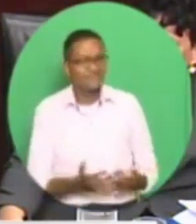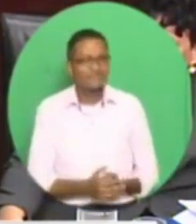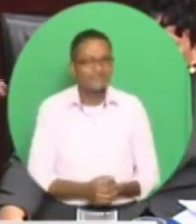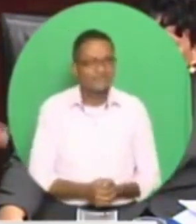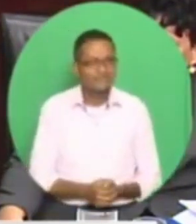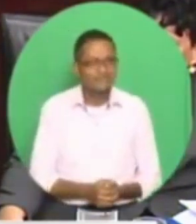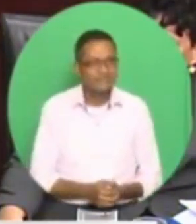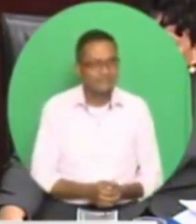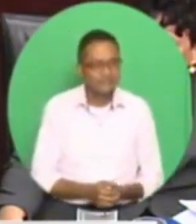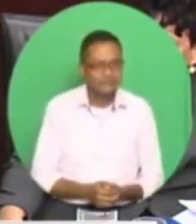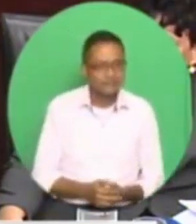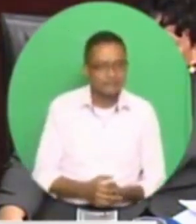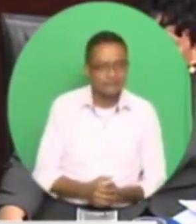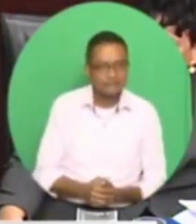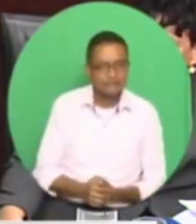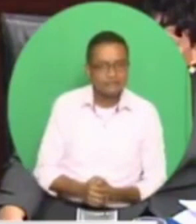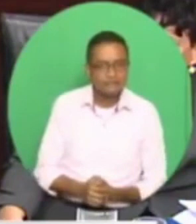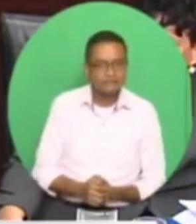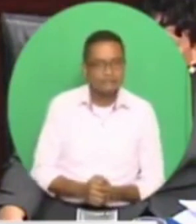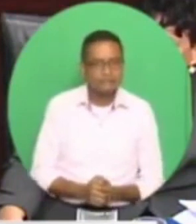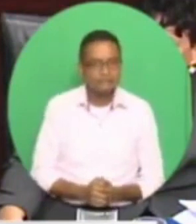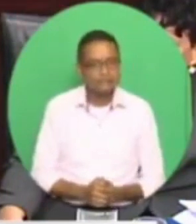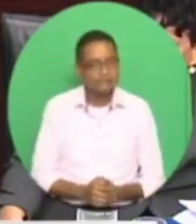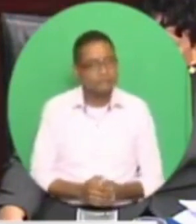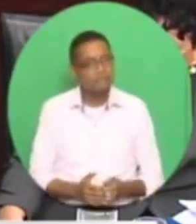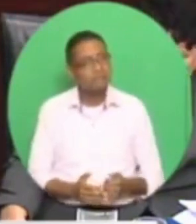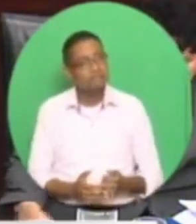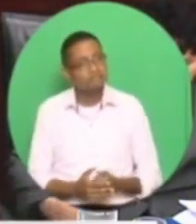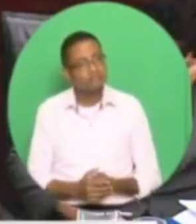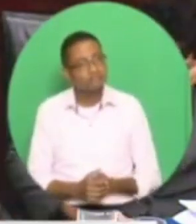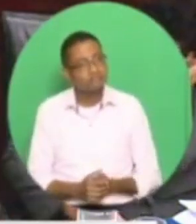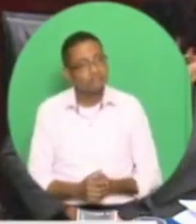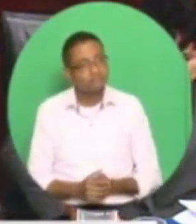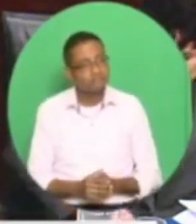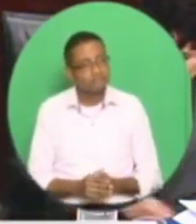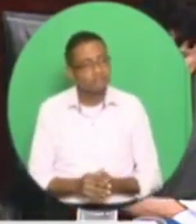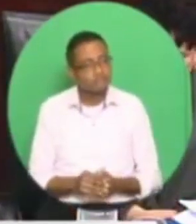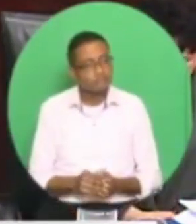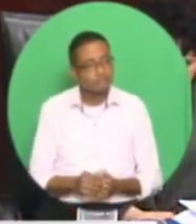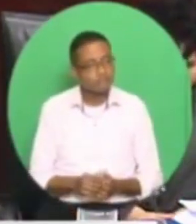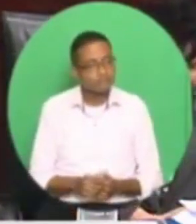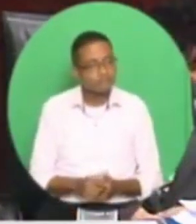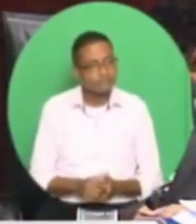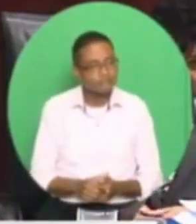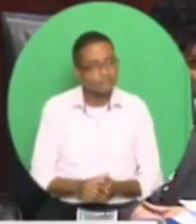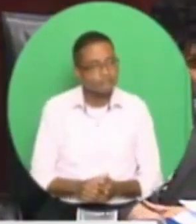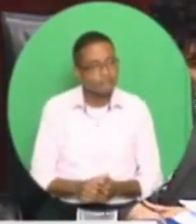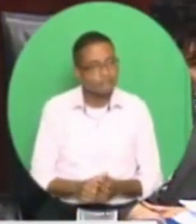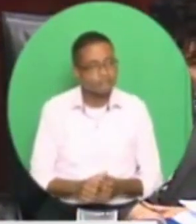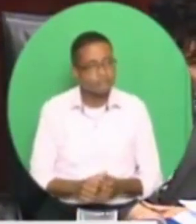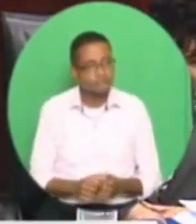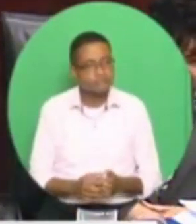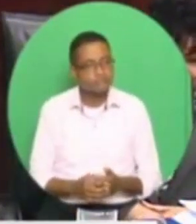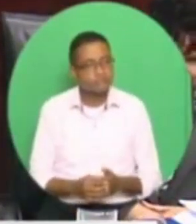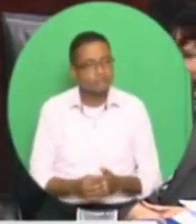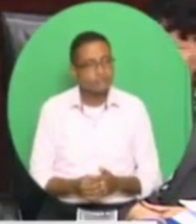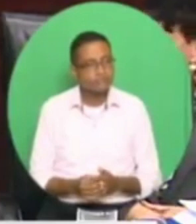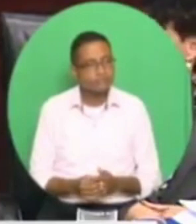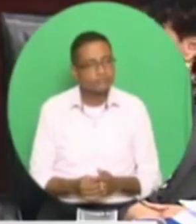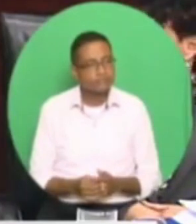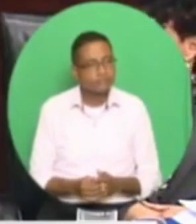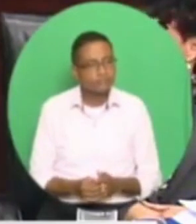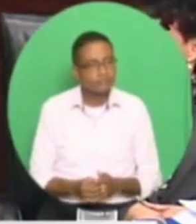in UTT. They would have still been in all the ministries. would have still been in Petritory if they were gazetted. And they don't know what gazetted means.